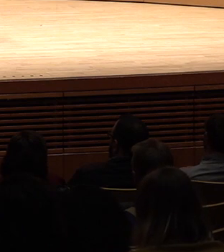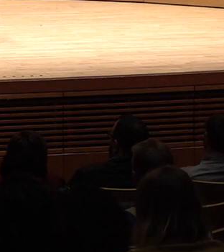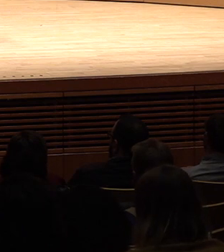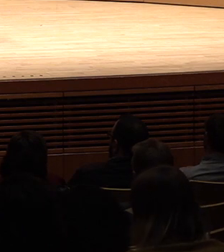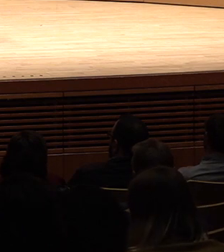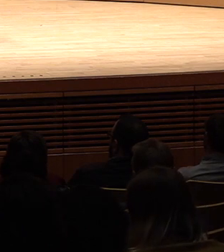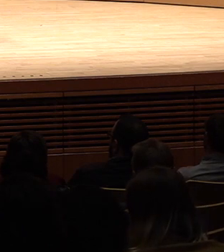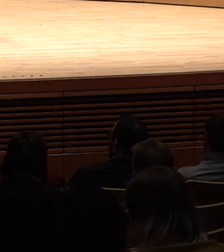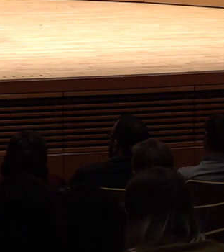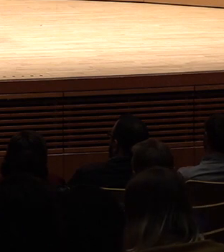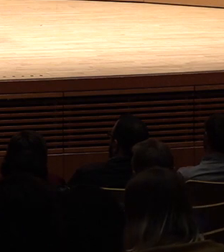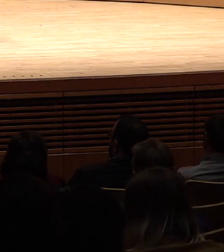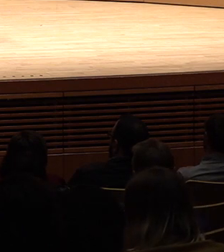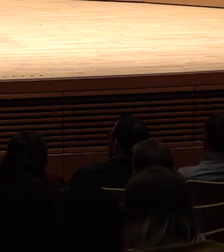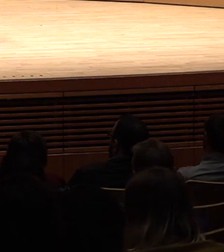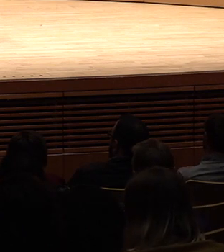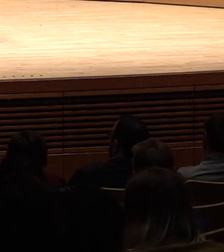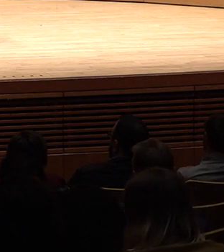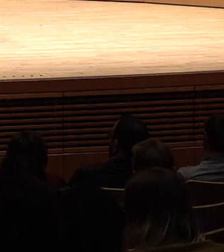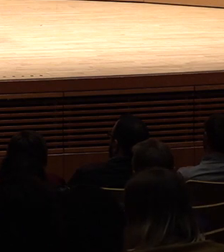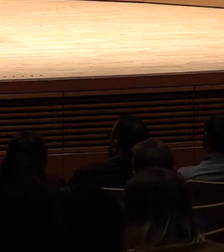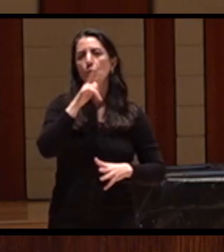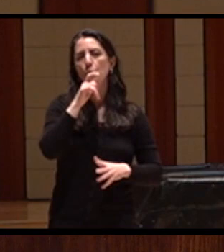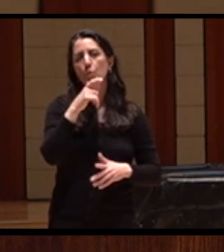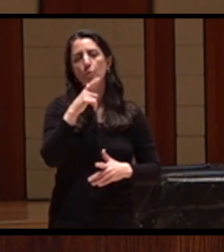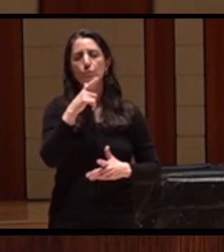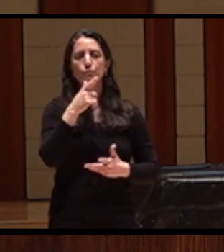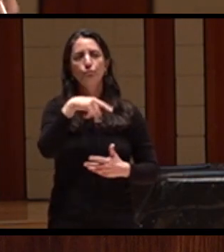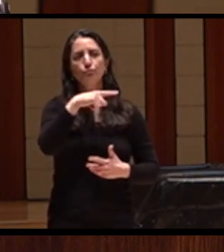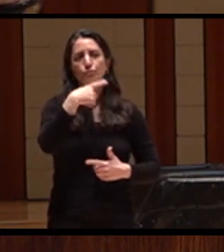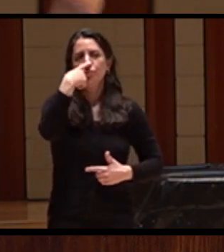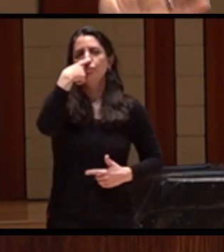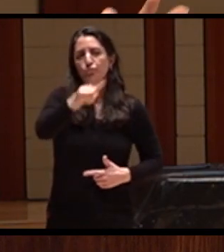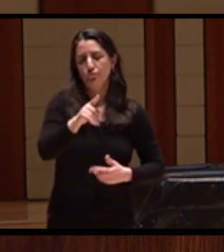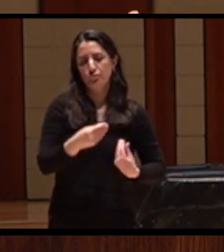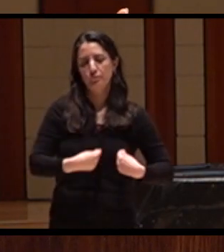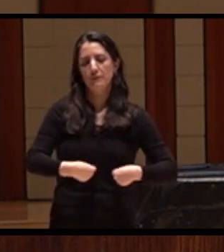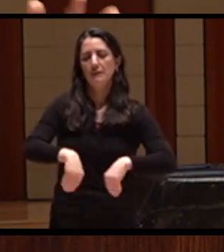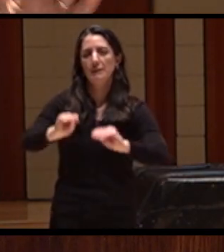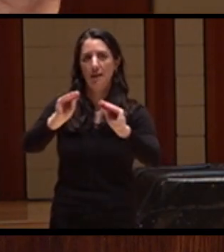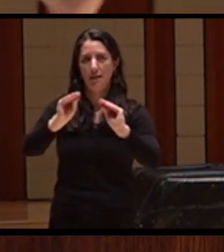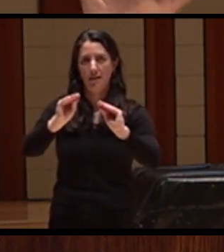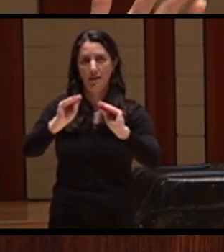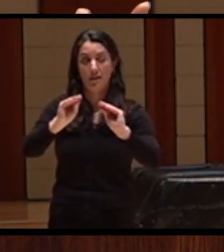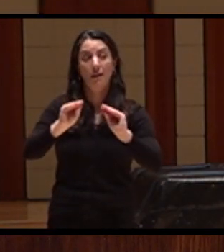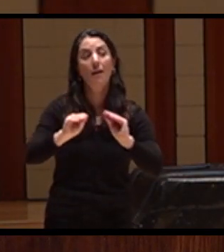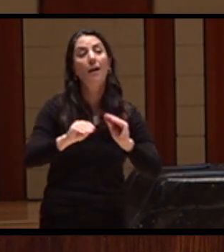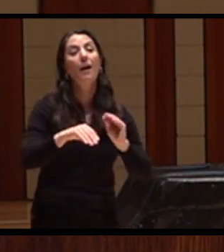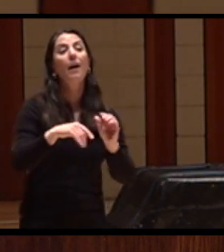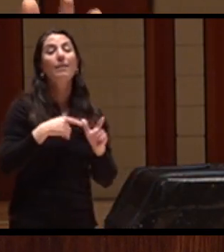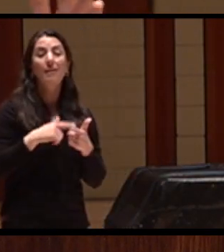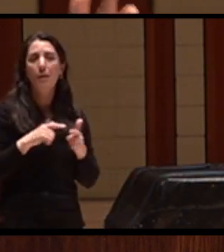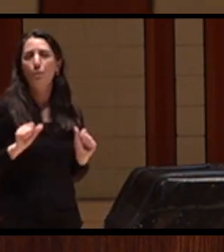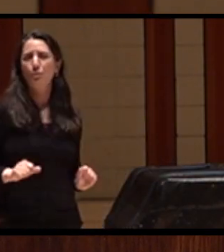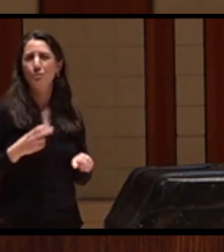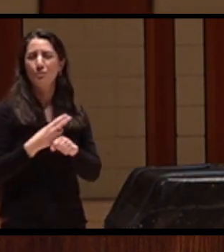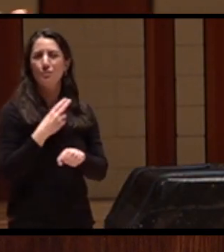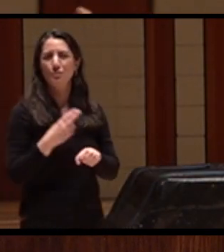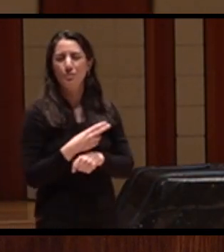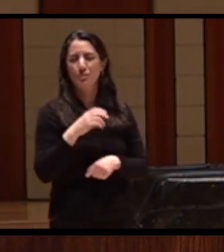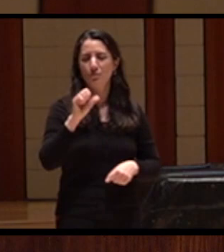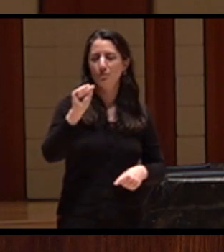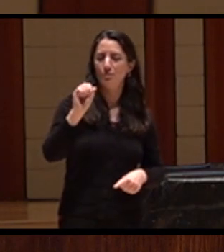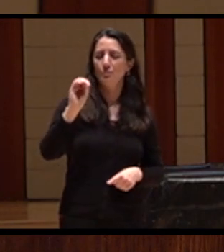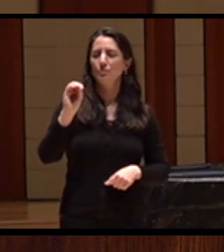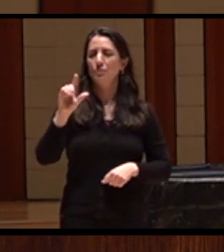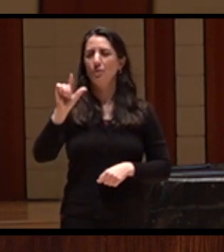retiring the water rights. Then perhaps what we could do is put solar panels on some of that land and then that could be a